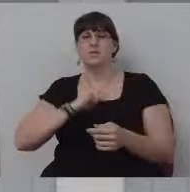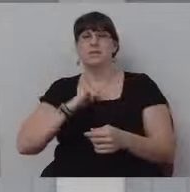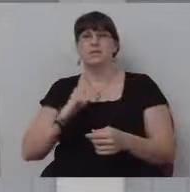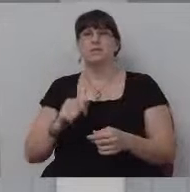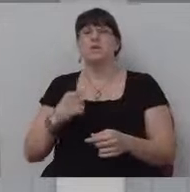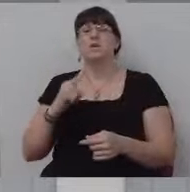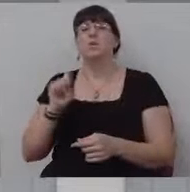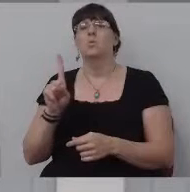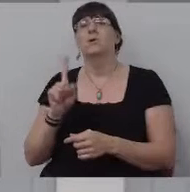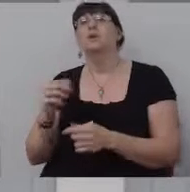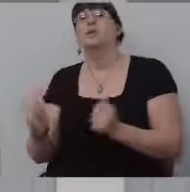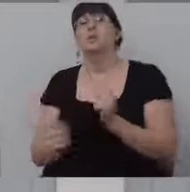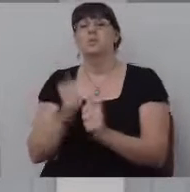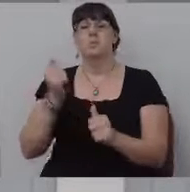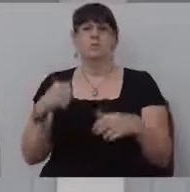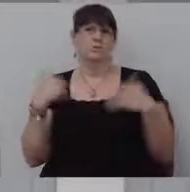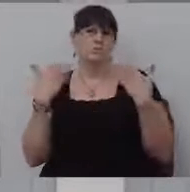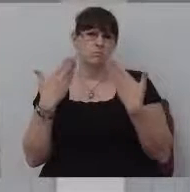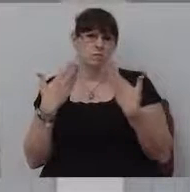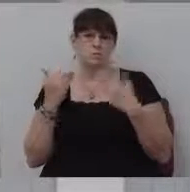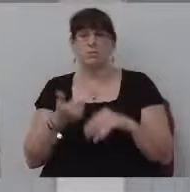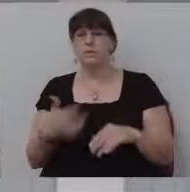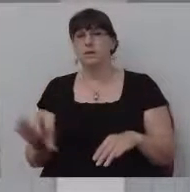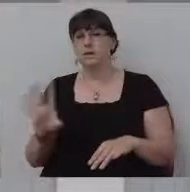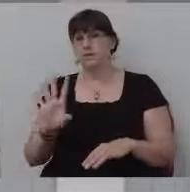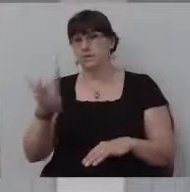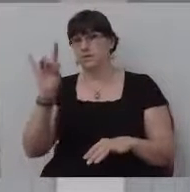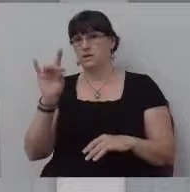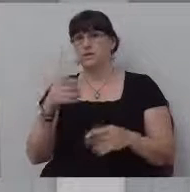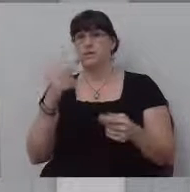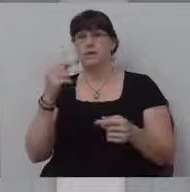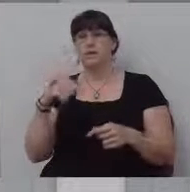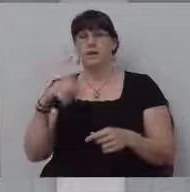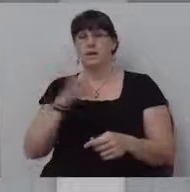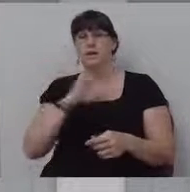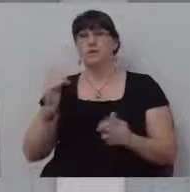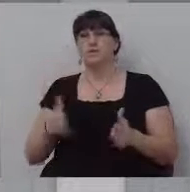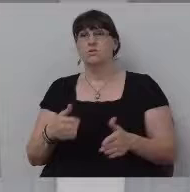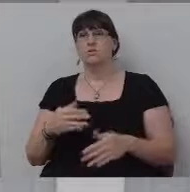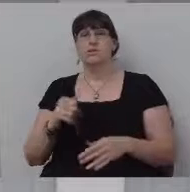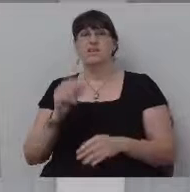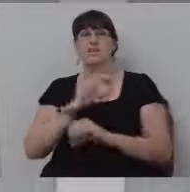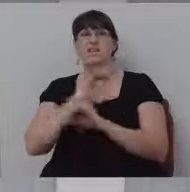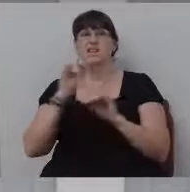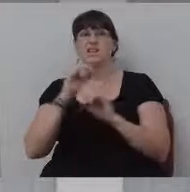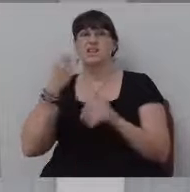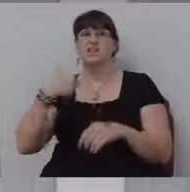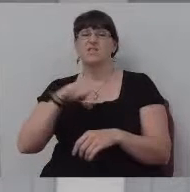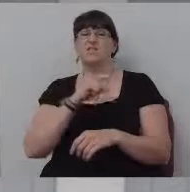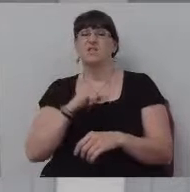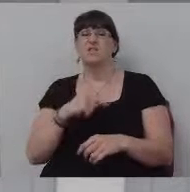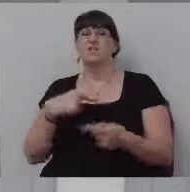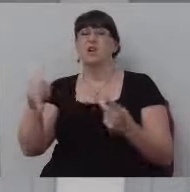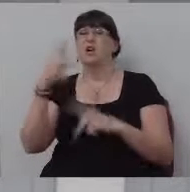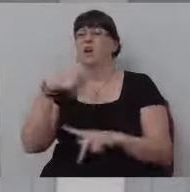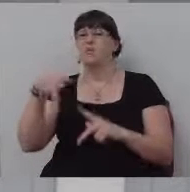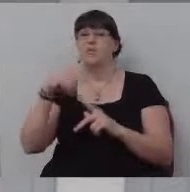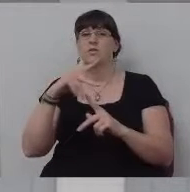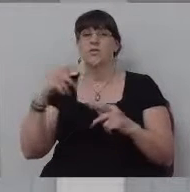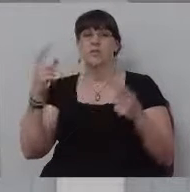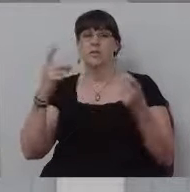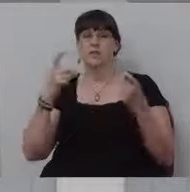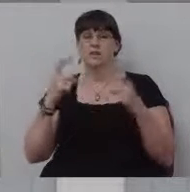things I think I've discovered as a Christian is that none of us are perfectly sinless on this journey.